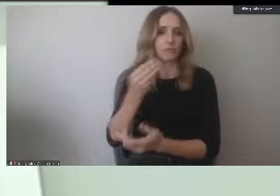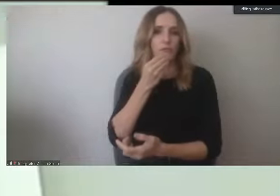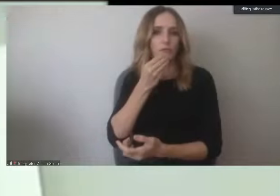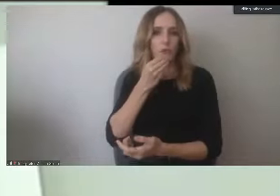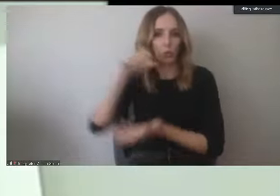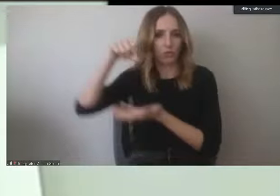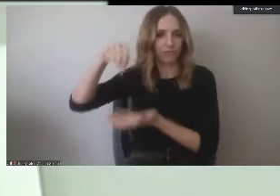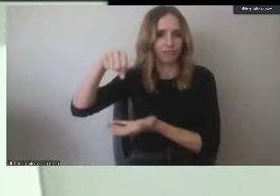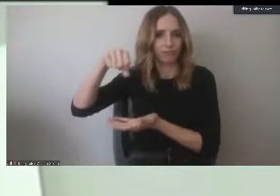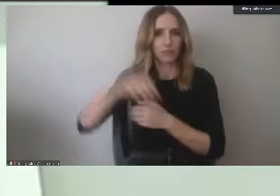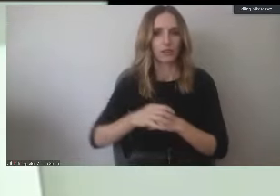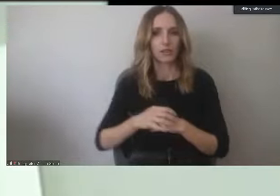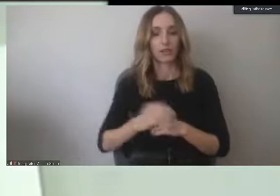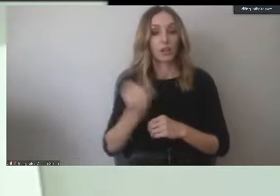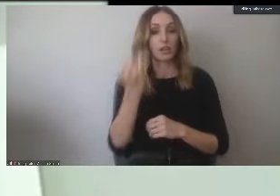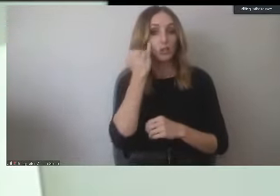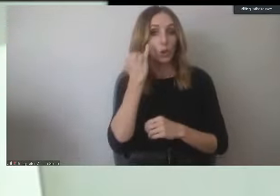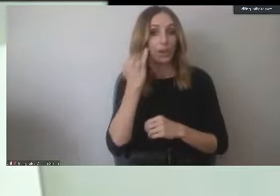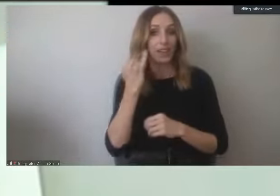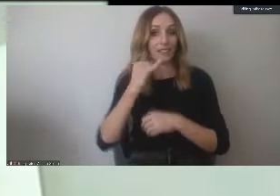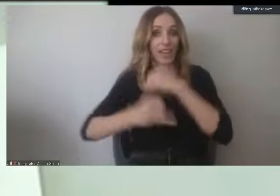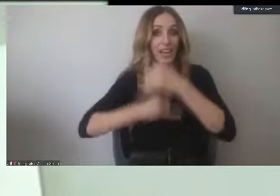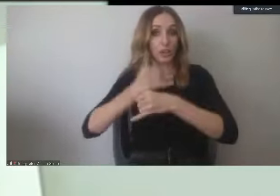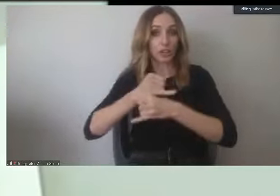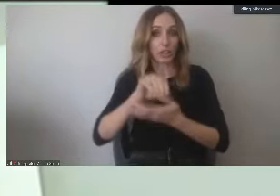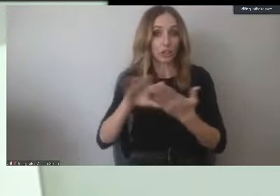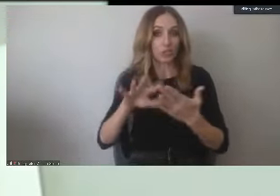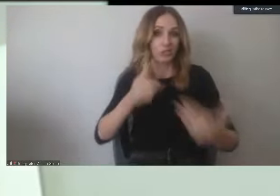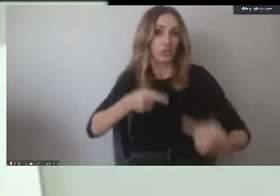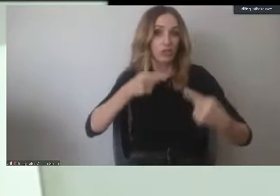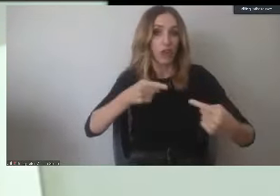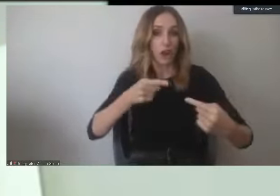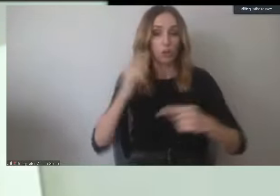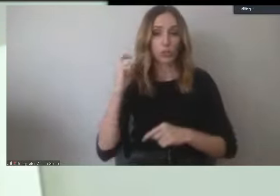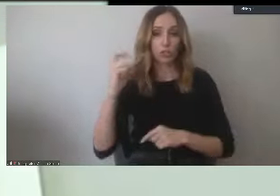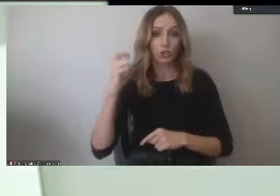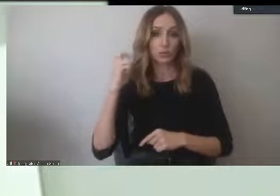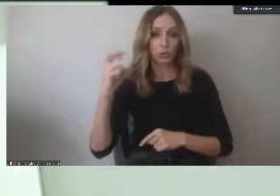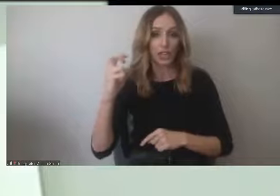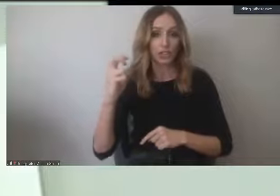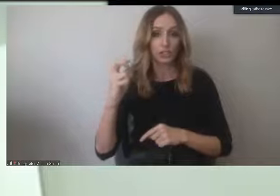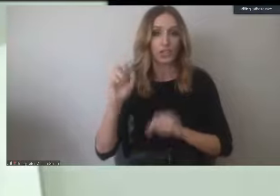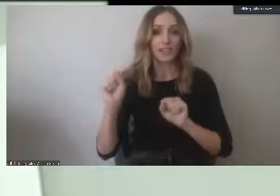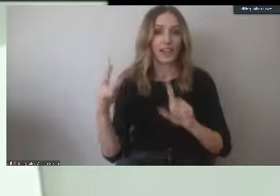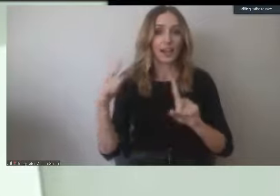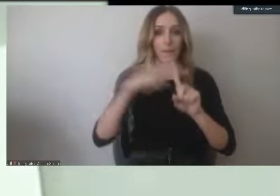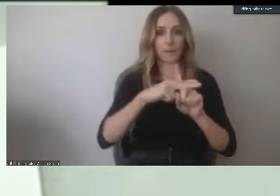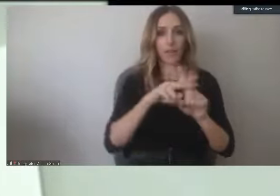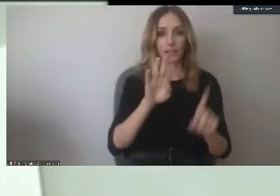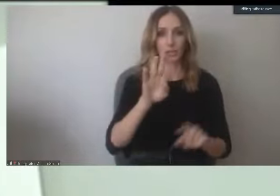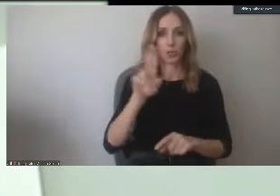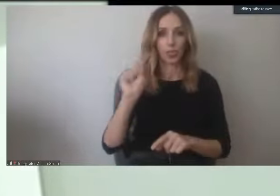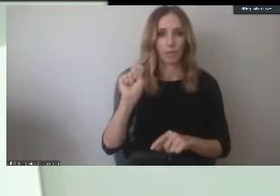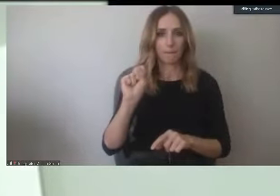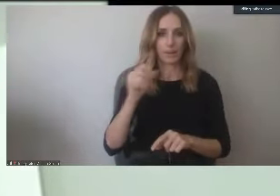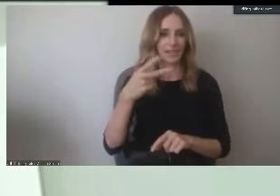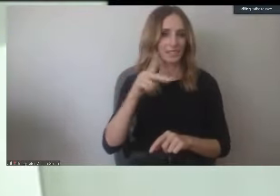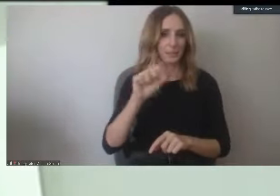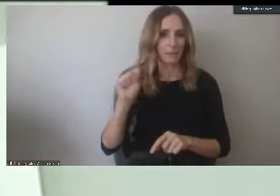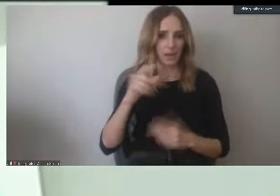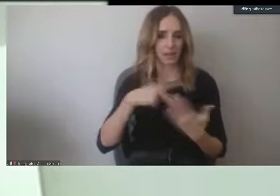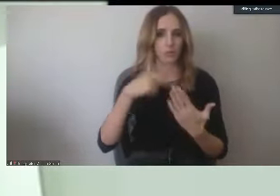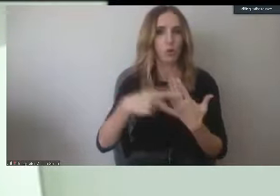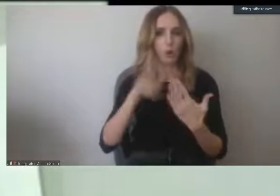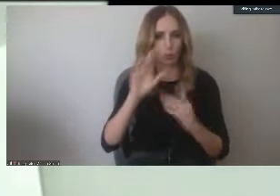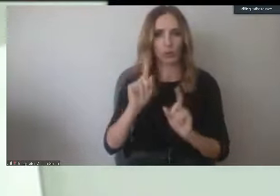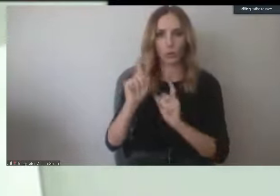international students are dealing with transportation issues, they can apply for our Strong Beach bus pass program with Long Beach Transit, and we